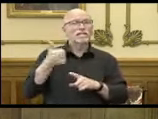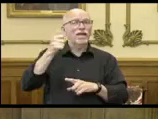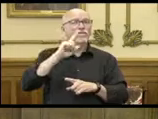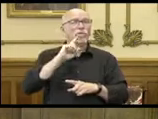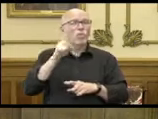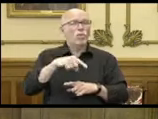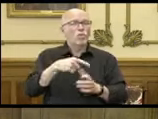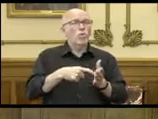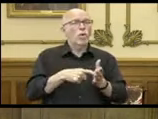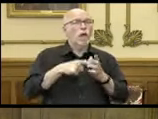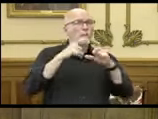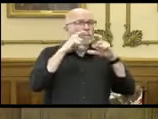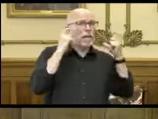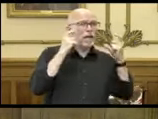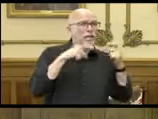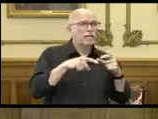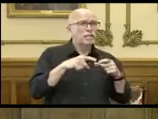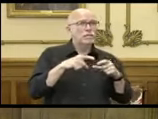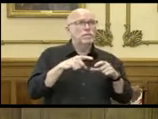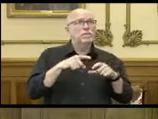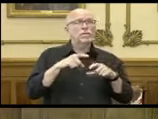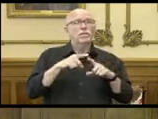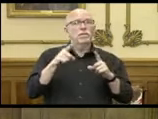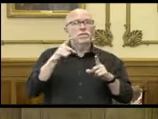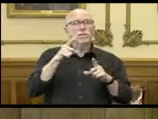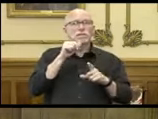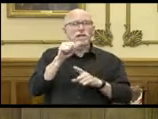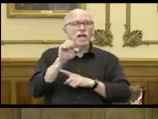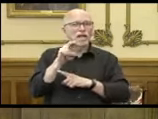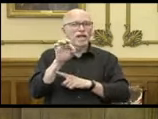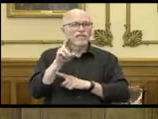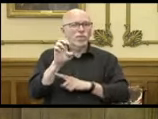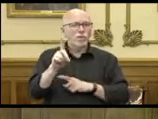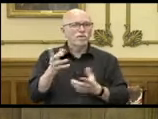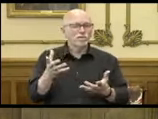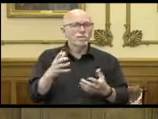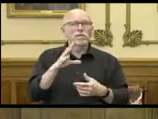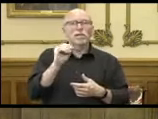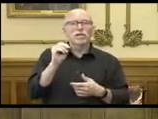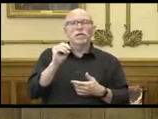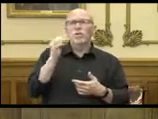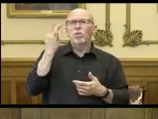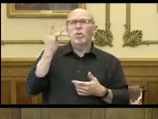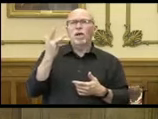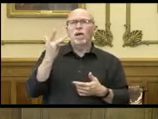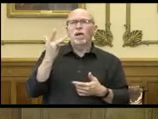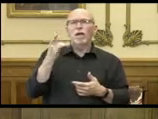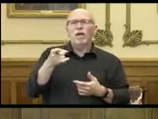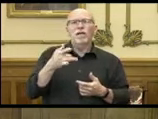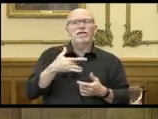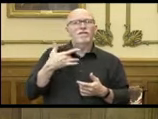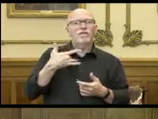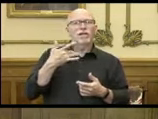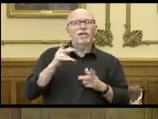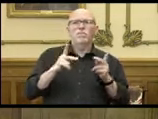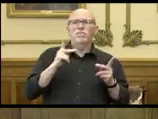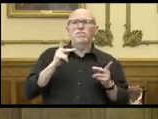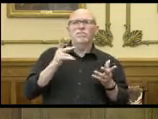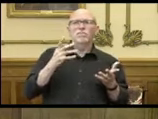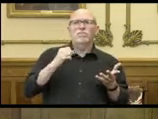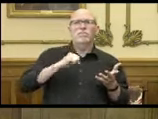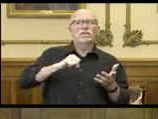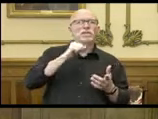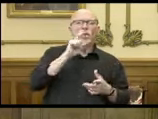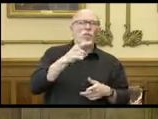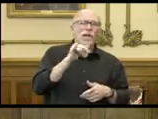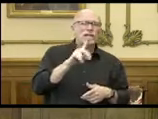to require masks but that it won't be enforced? And also, why do you think there's such a resistance, not just